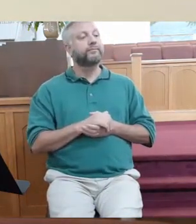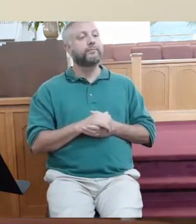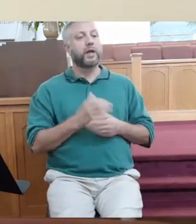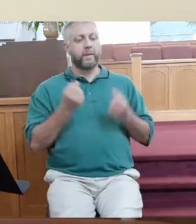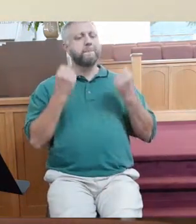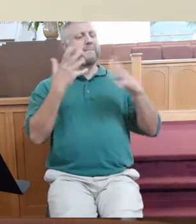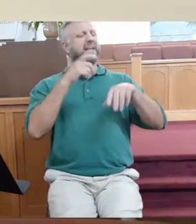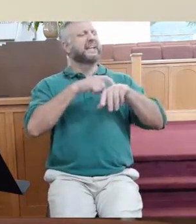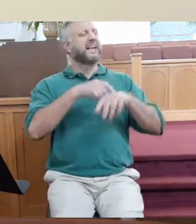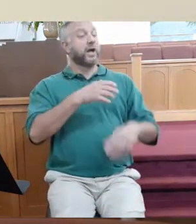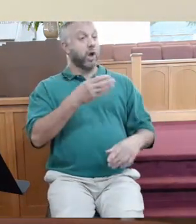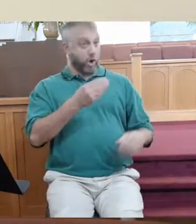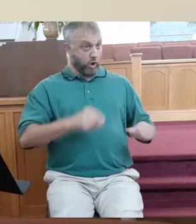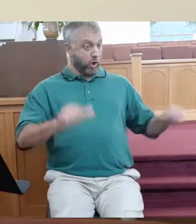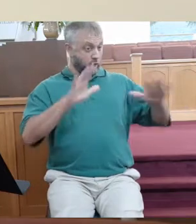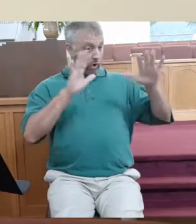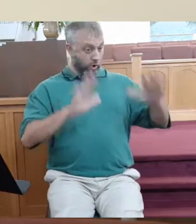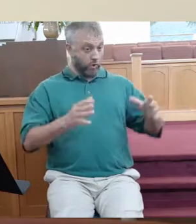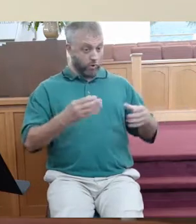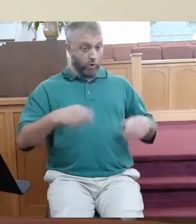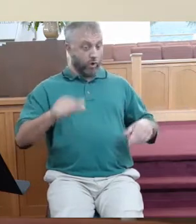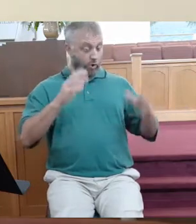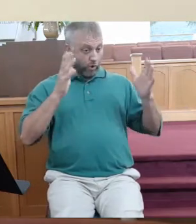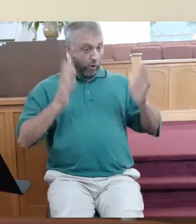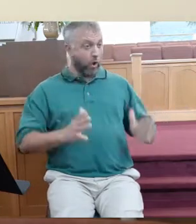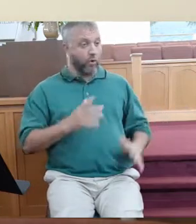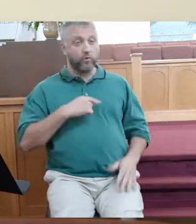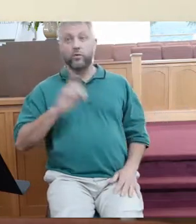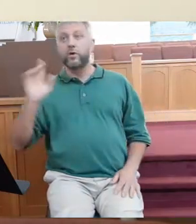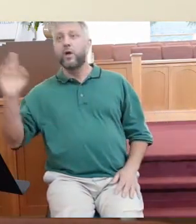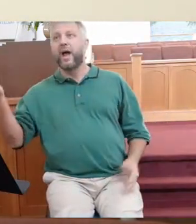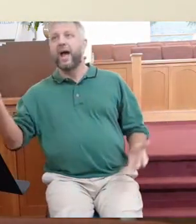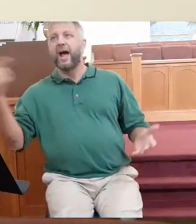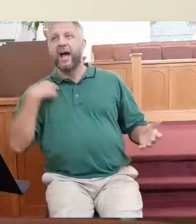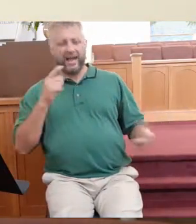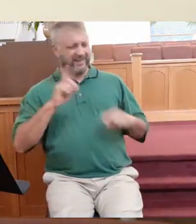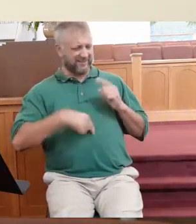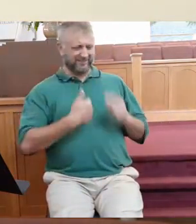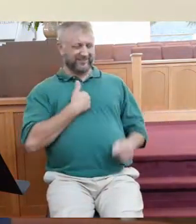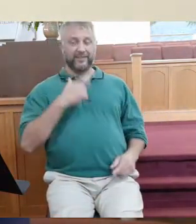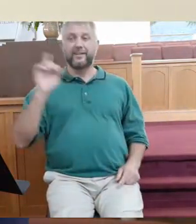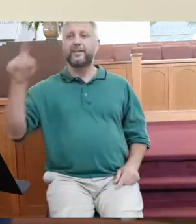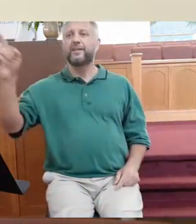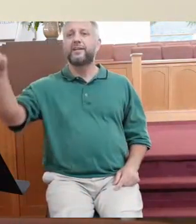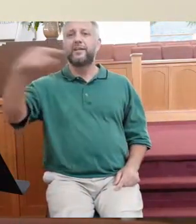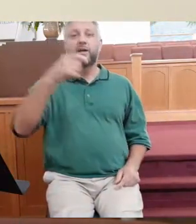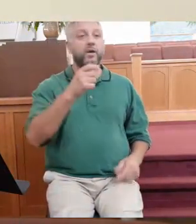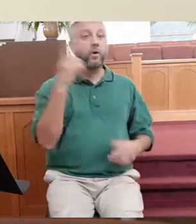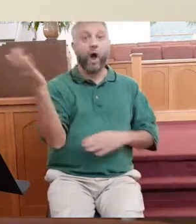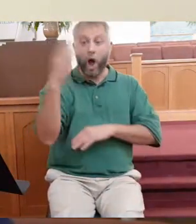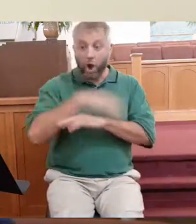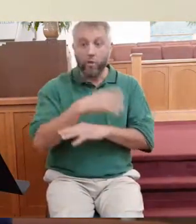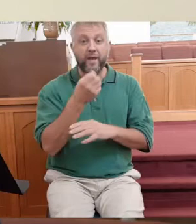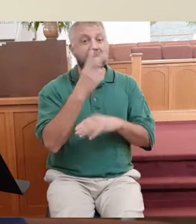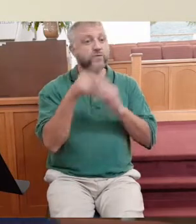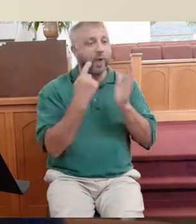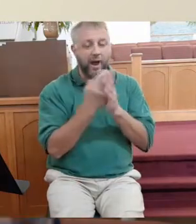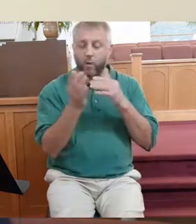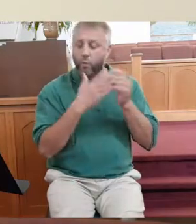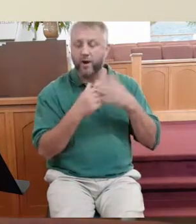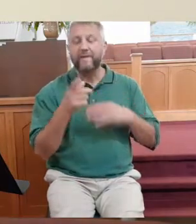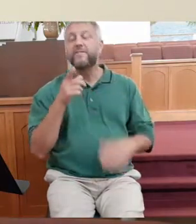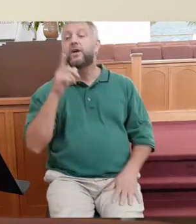the marketplace and find people that needed work, tell them to come and work. Even if it was a day or a few hours, they would go back at